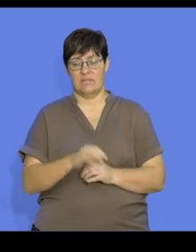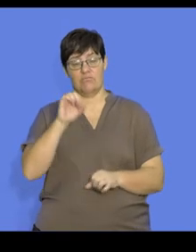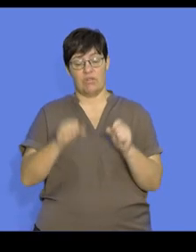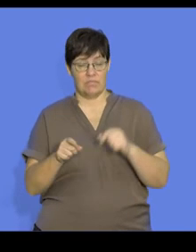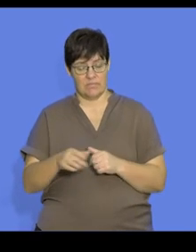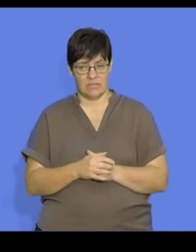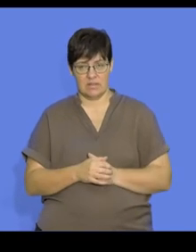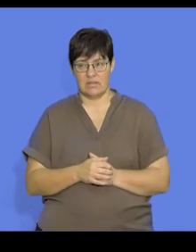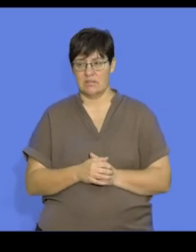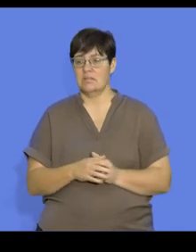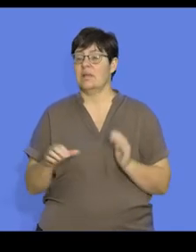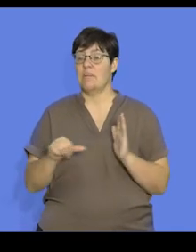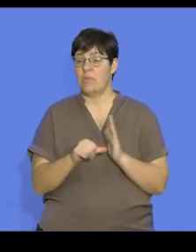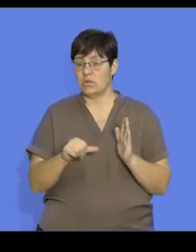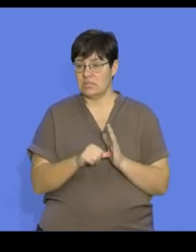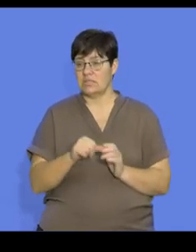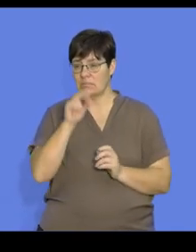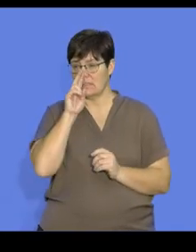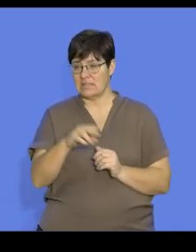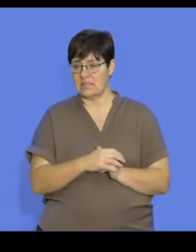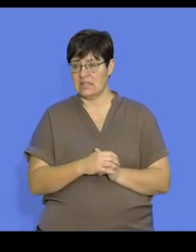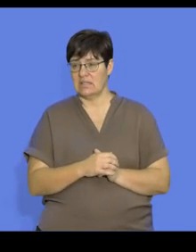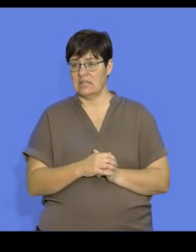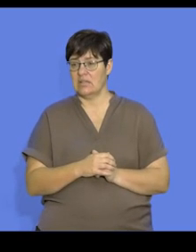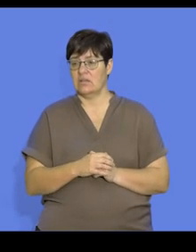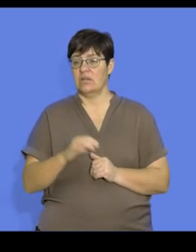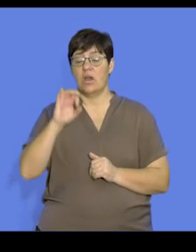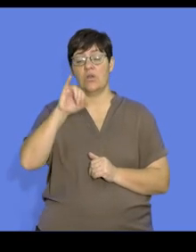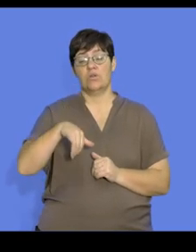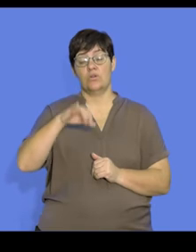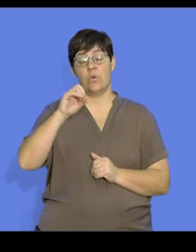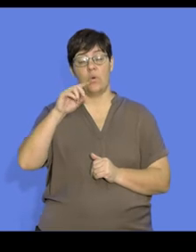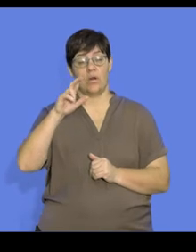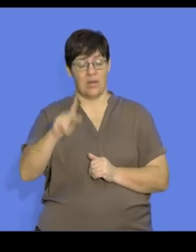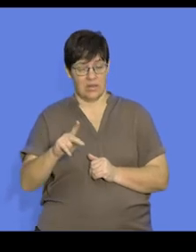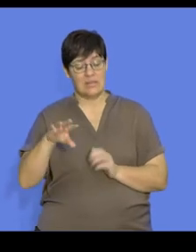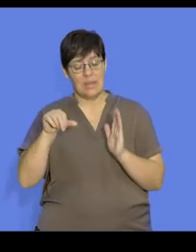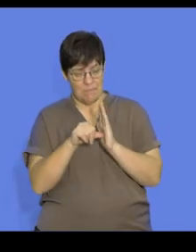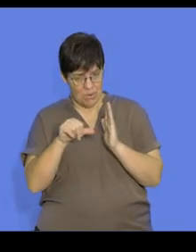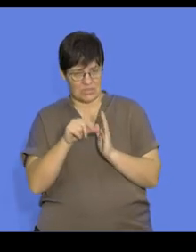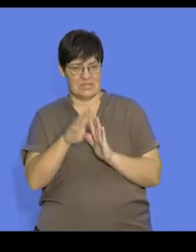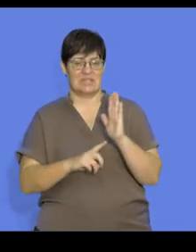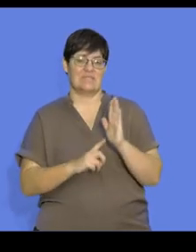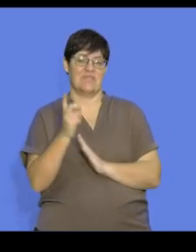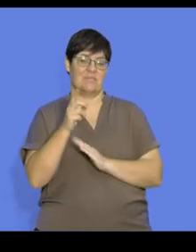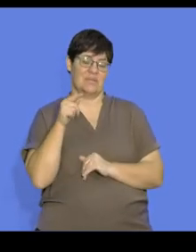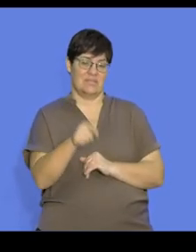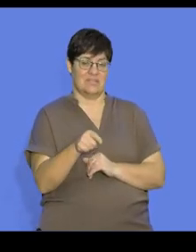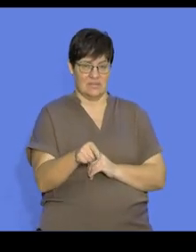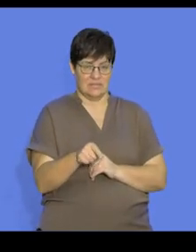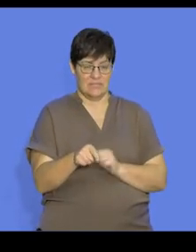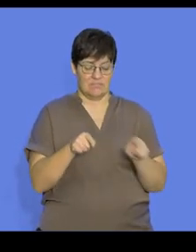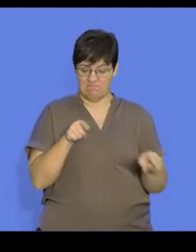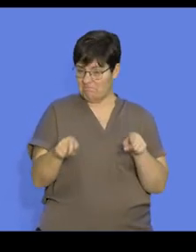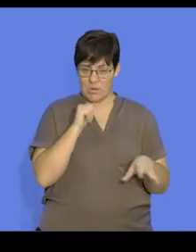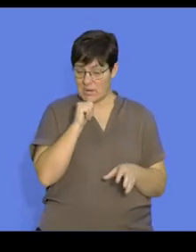As we wrap this up it's important that we recognize that the yolk is important in the development